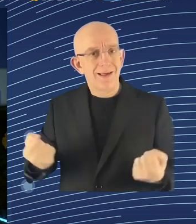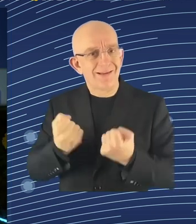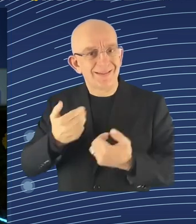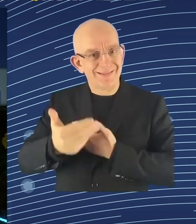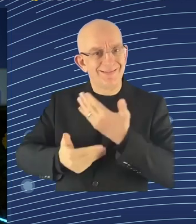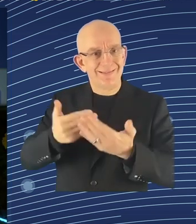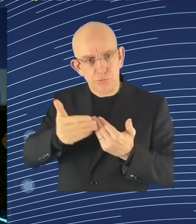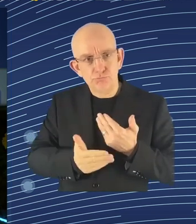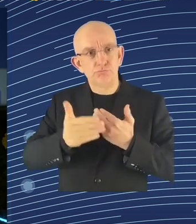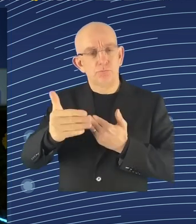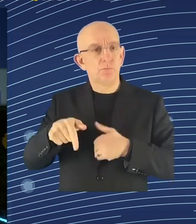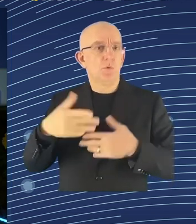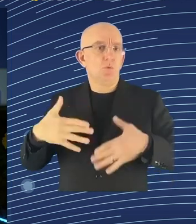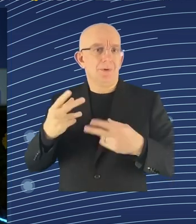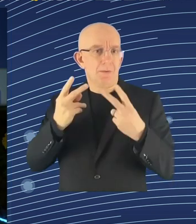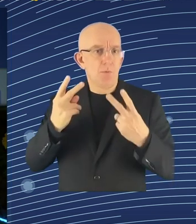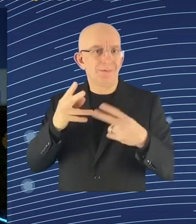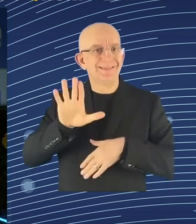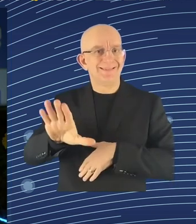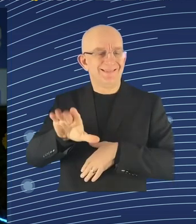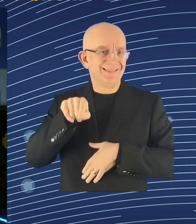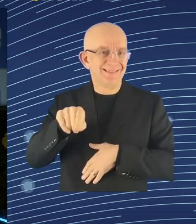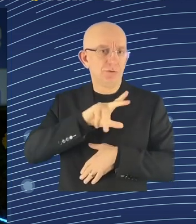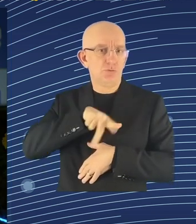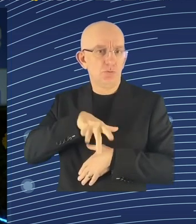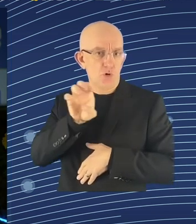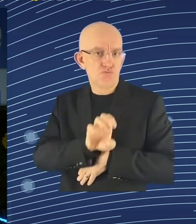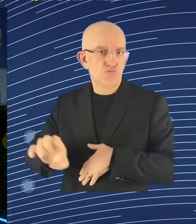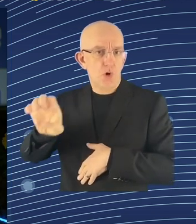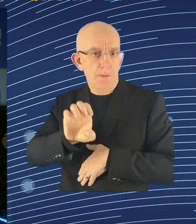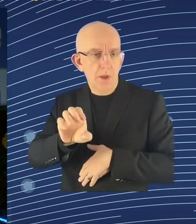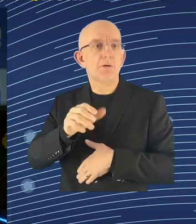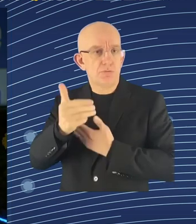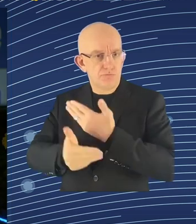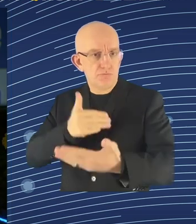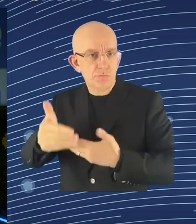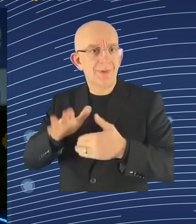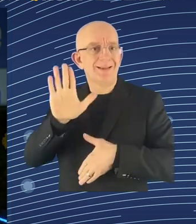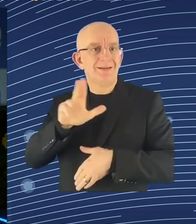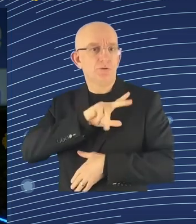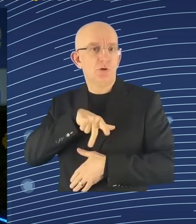the pillar of social rights. I'm looking forward to a very interesting two days, and I thank you for your intention.